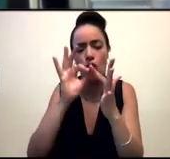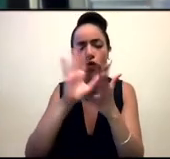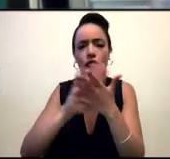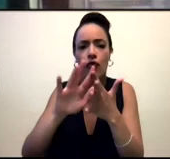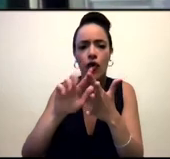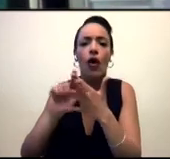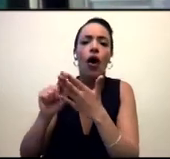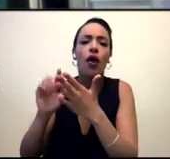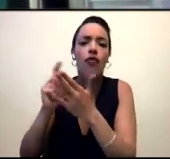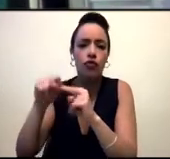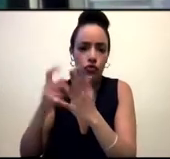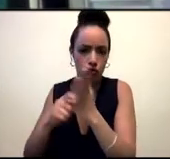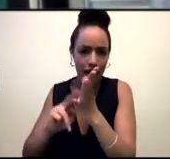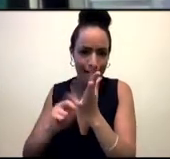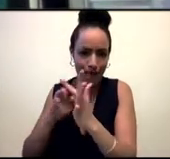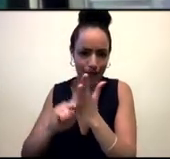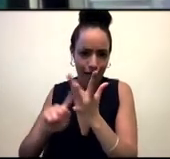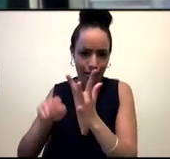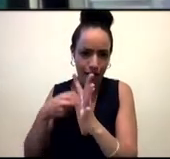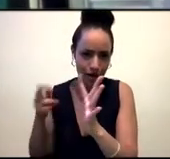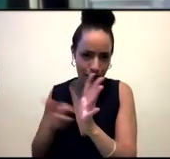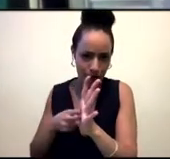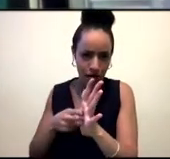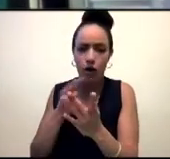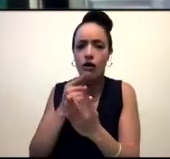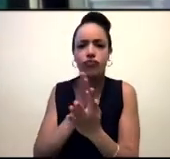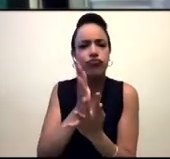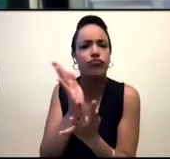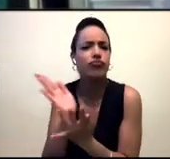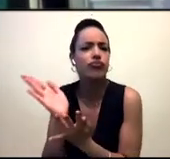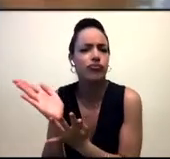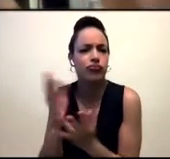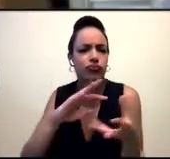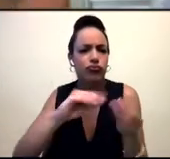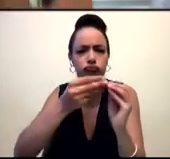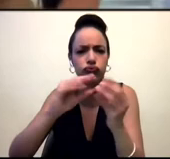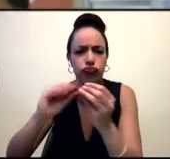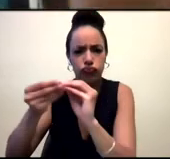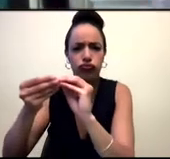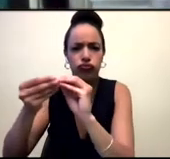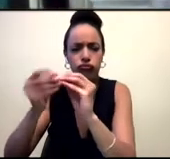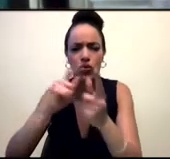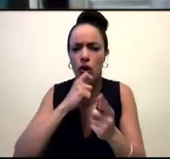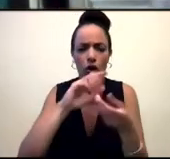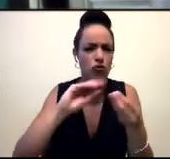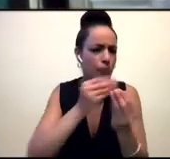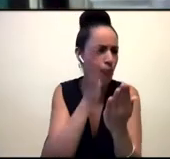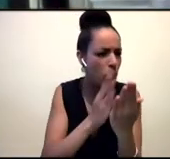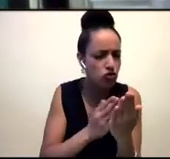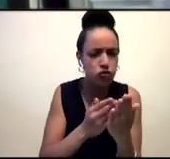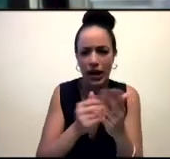-genre artist, works in poetry, works in literal collage making, makes her own paper.